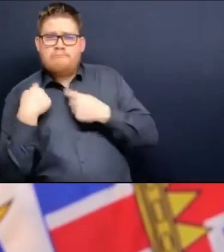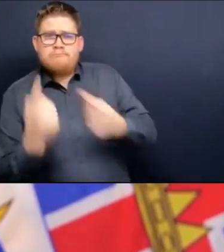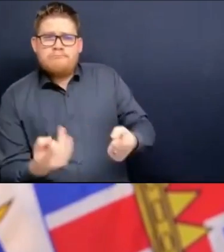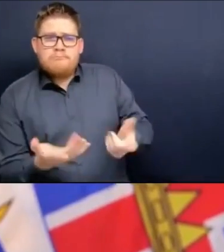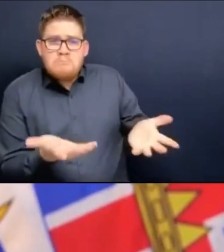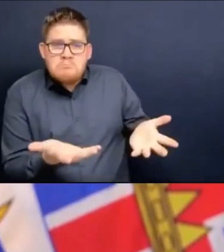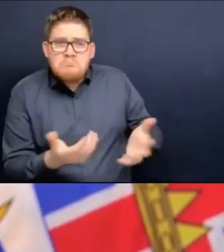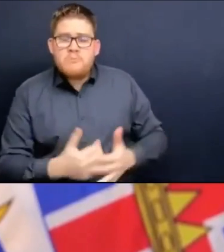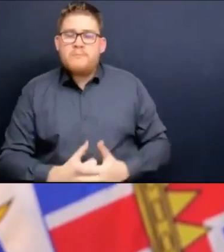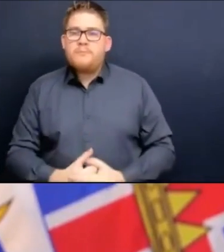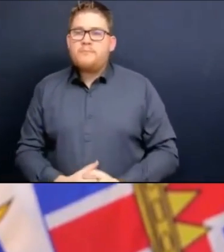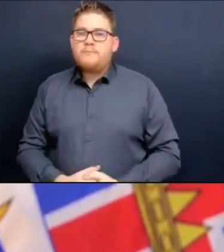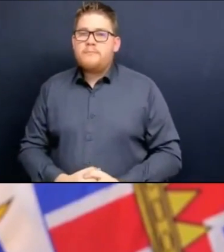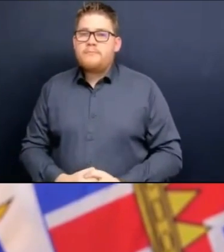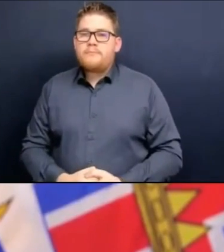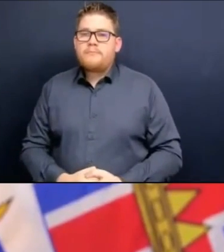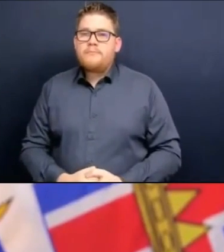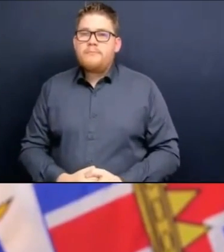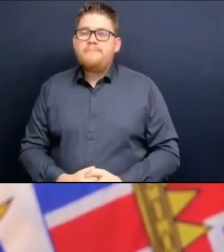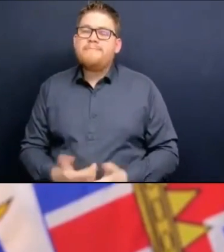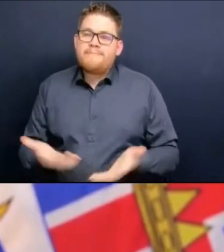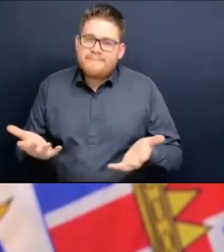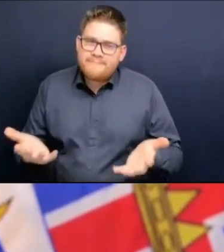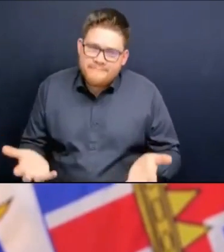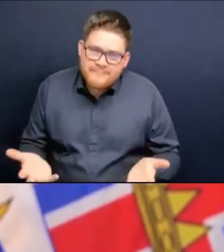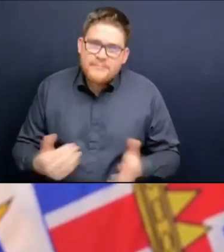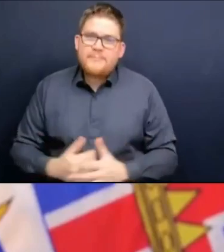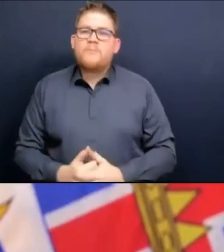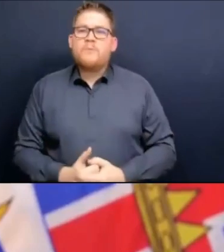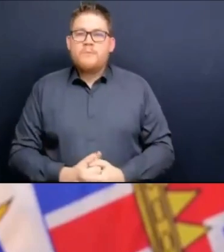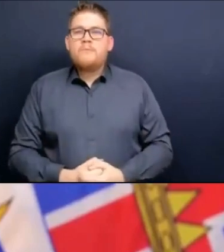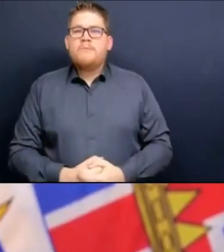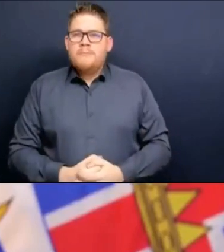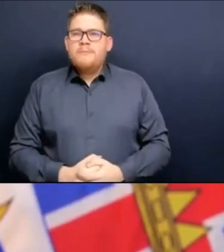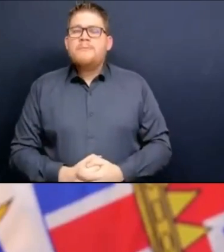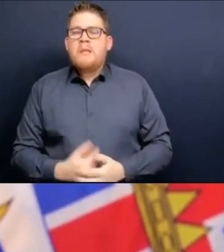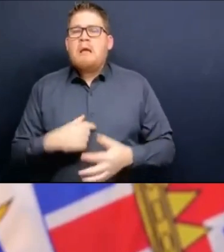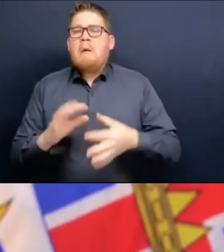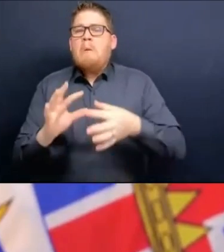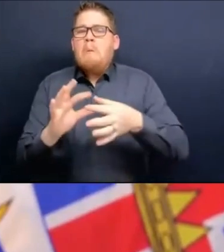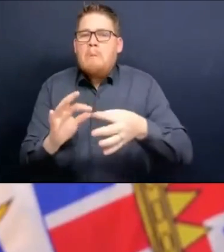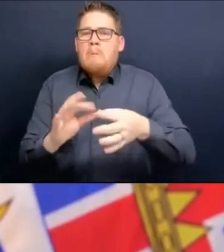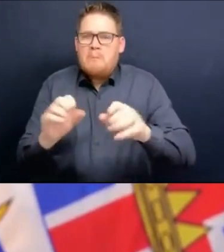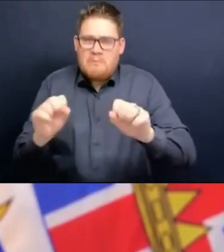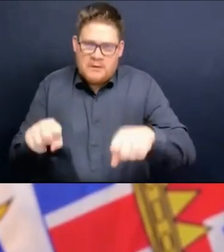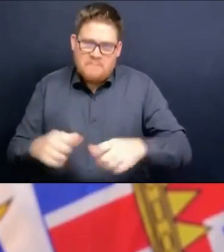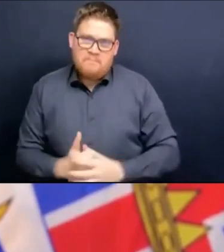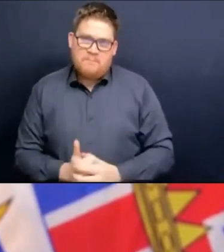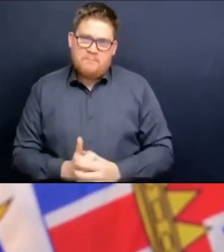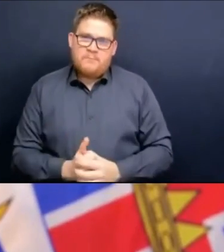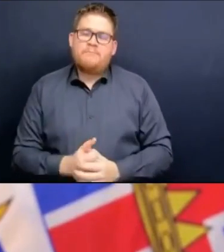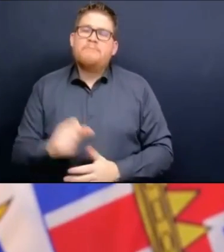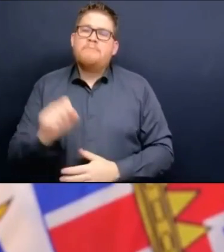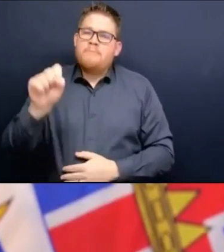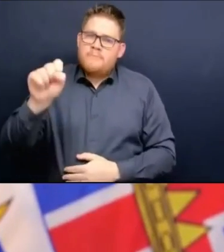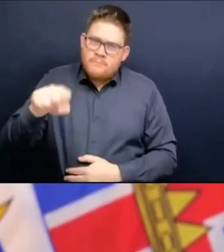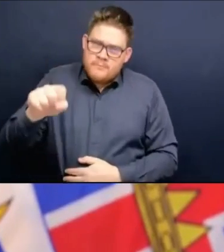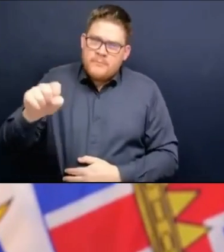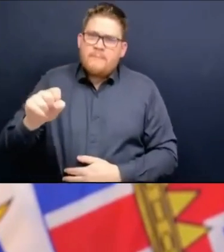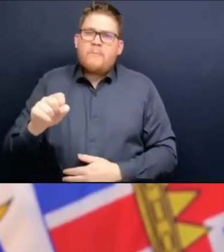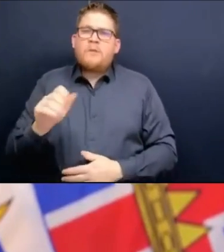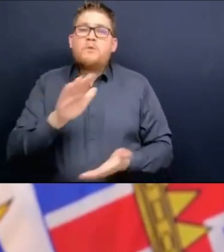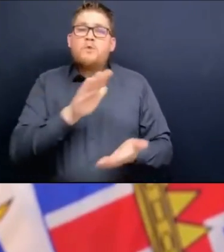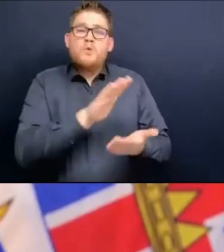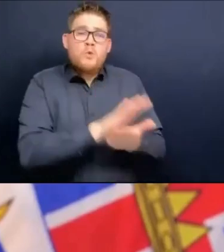you that there's likely to be some changes sooner rather than later. And we've been working with my team and the BC CDC